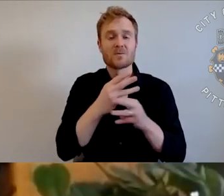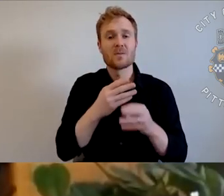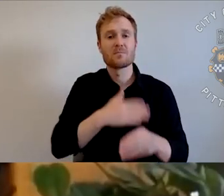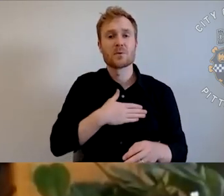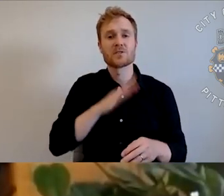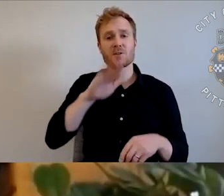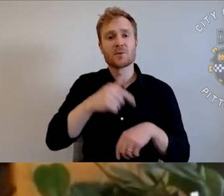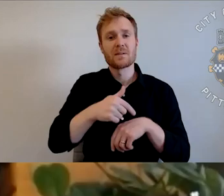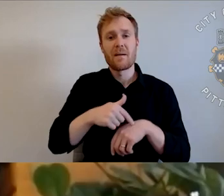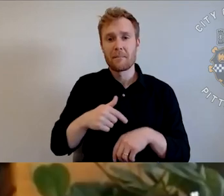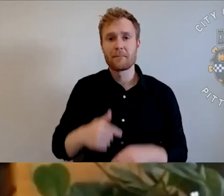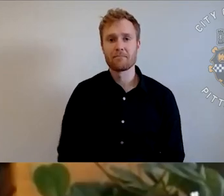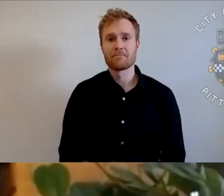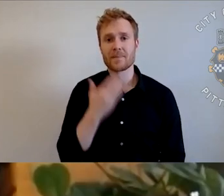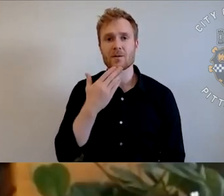Thank you much.